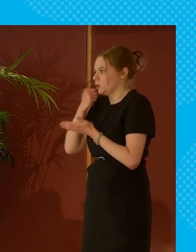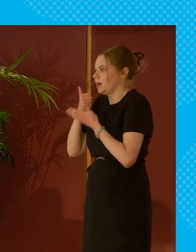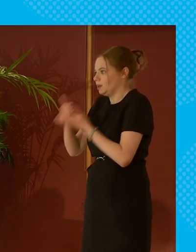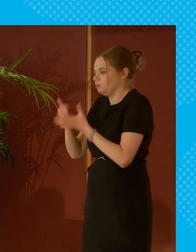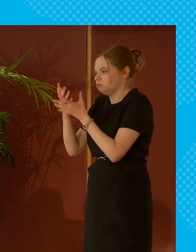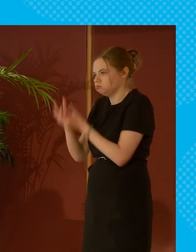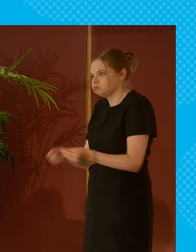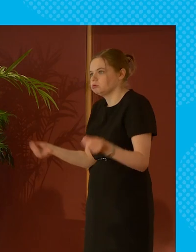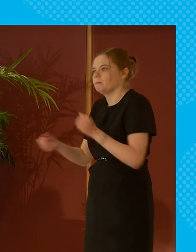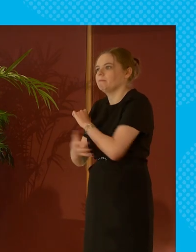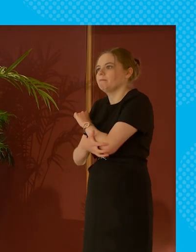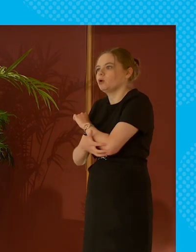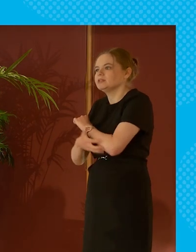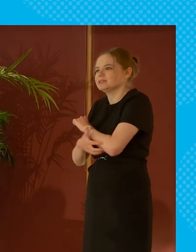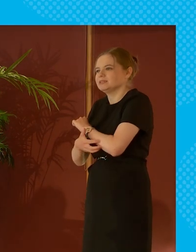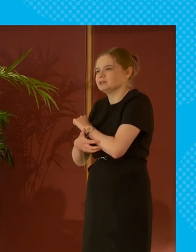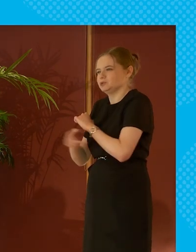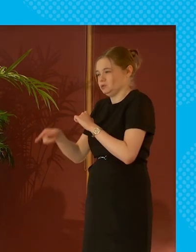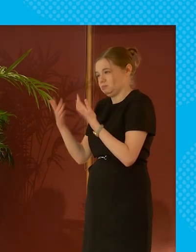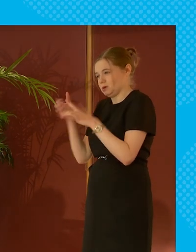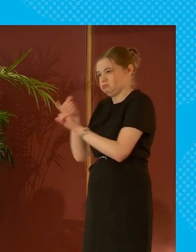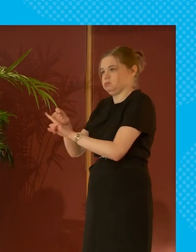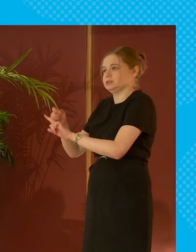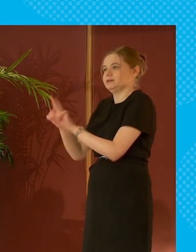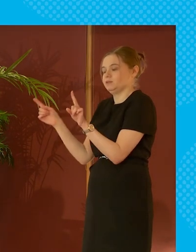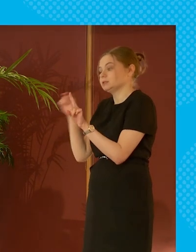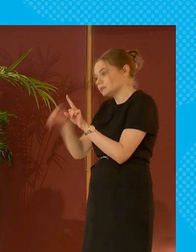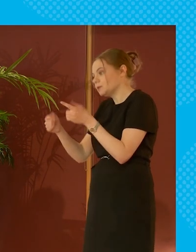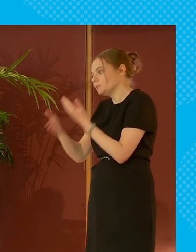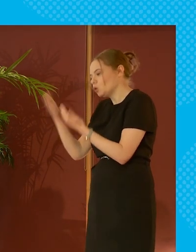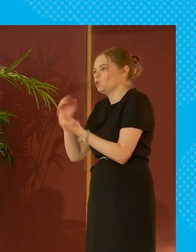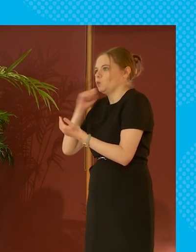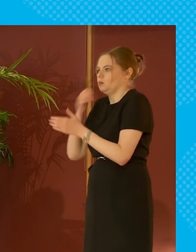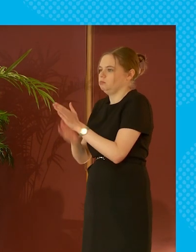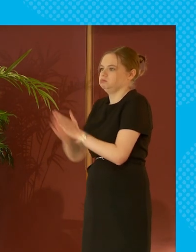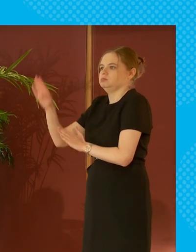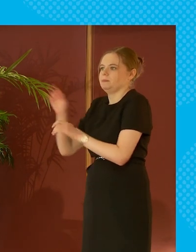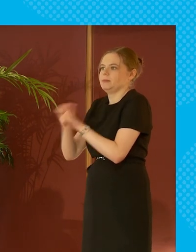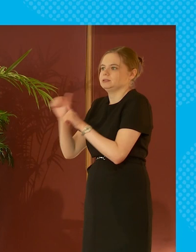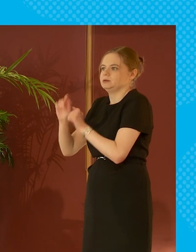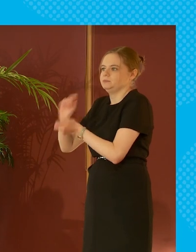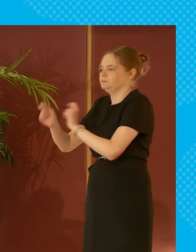out of poverty these things make a difference do more of those and we'll be winning